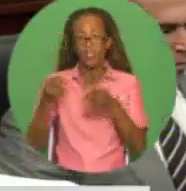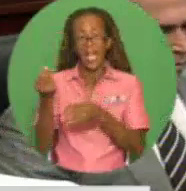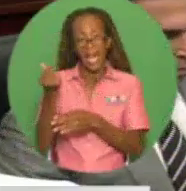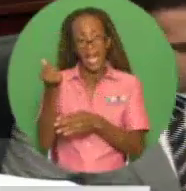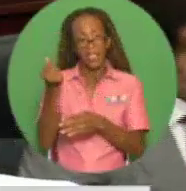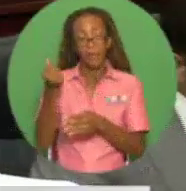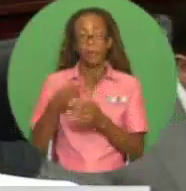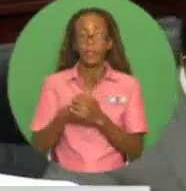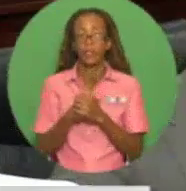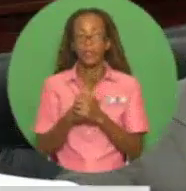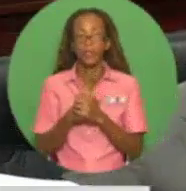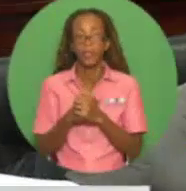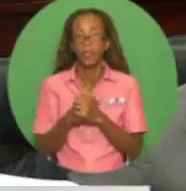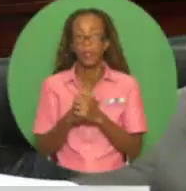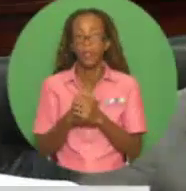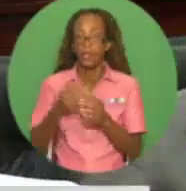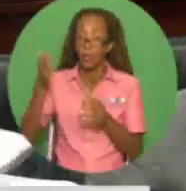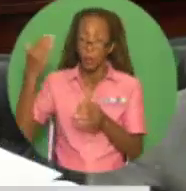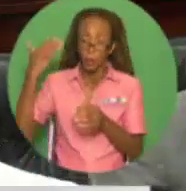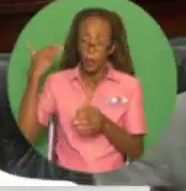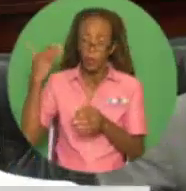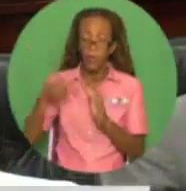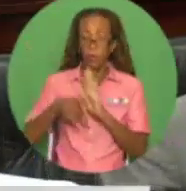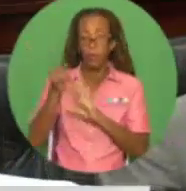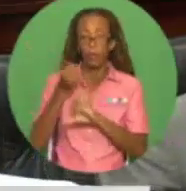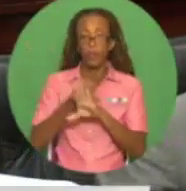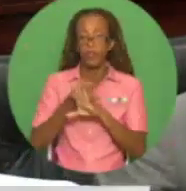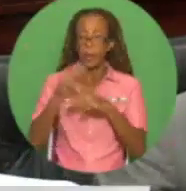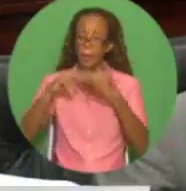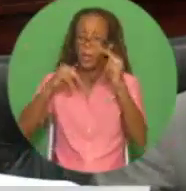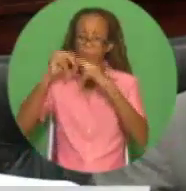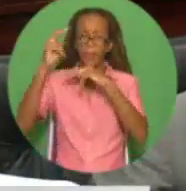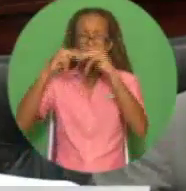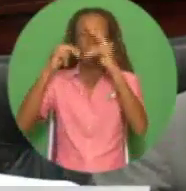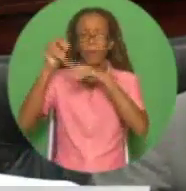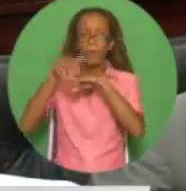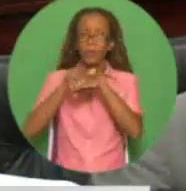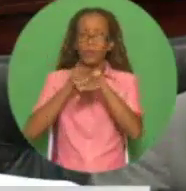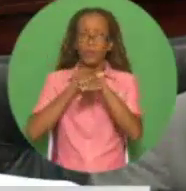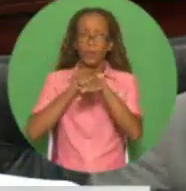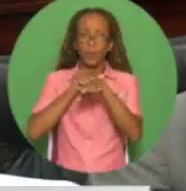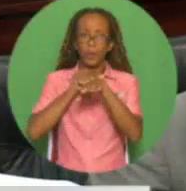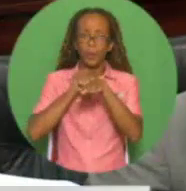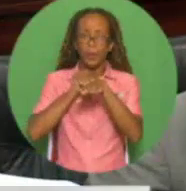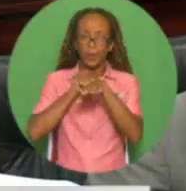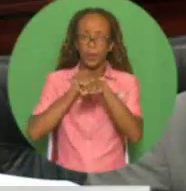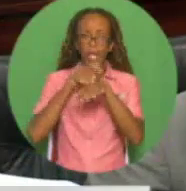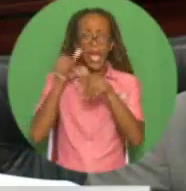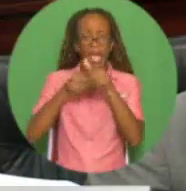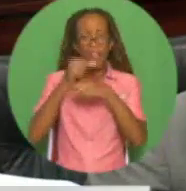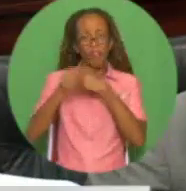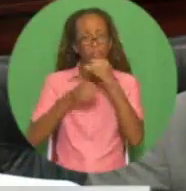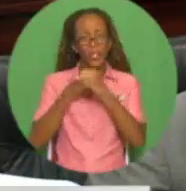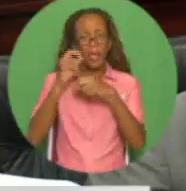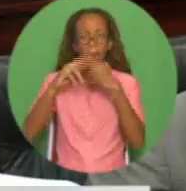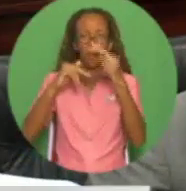of the then-existing projects were limiting delivery to approximately 800 units per annum.